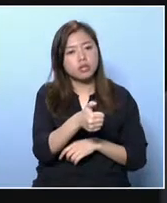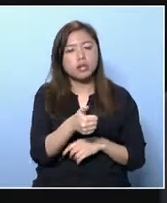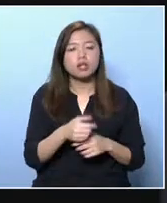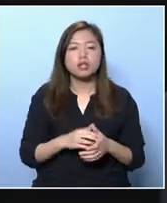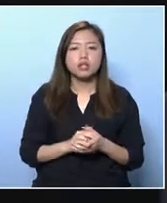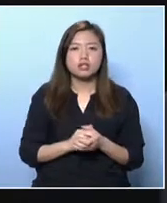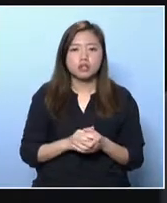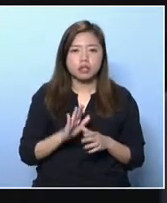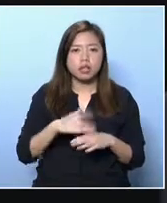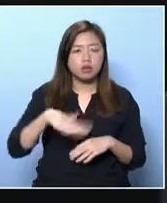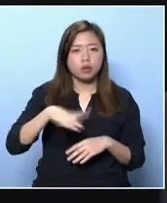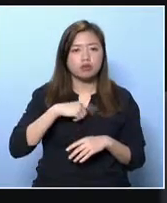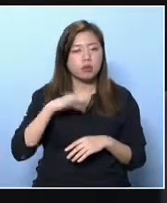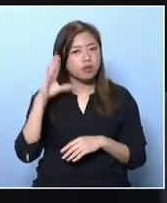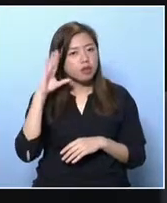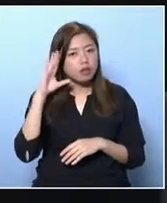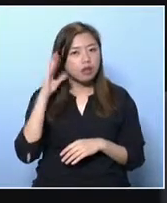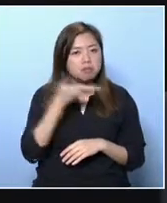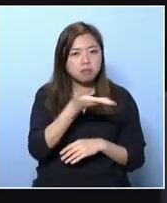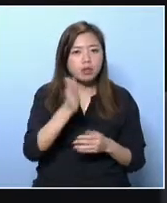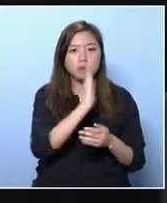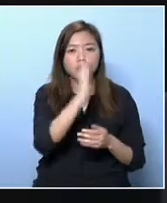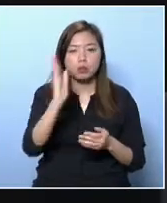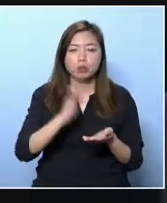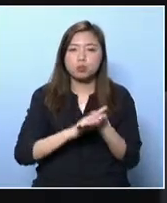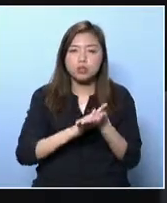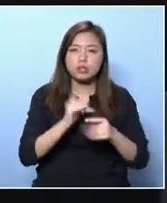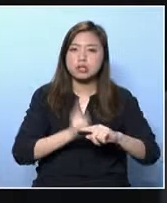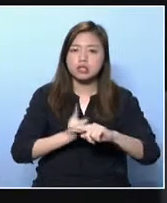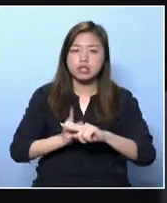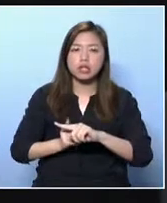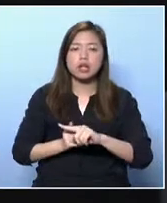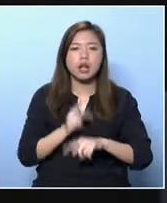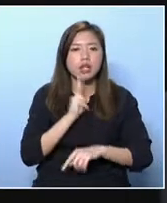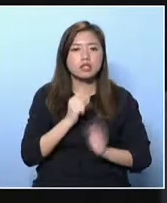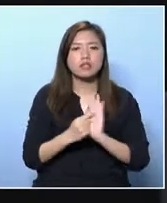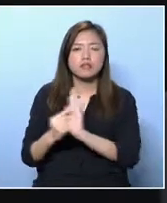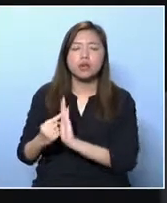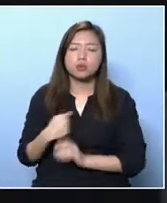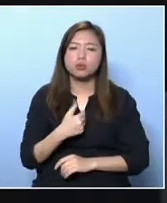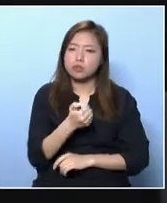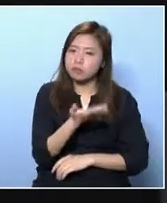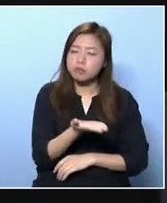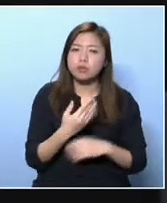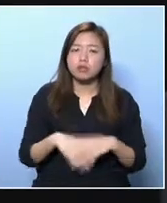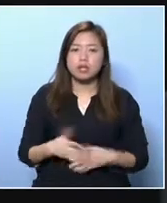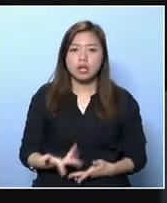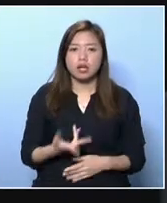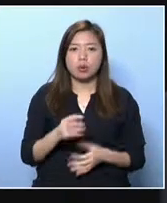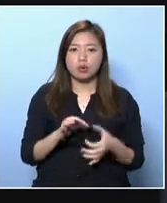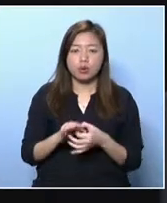will be telling us their own stories. I am grateful for that. We would like to hear from you, the real-life experience.